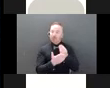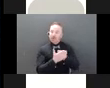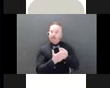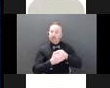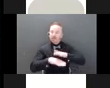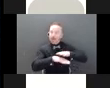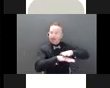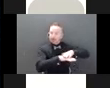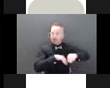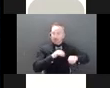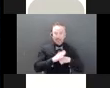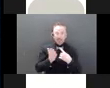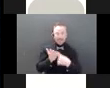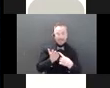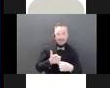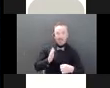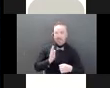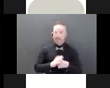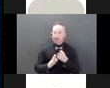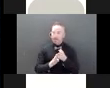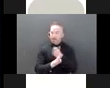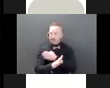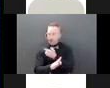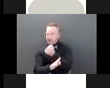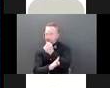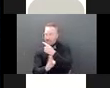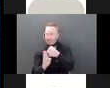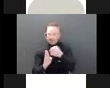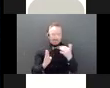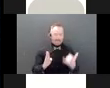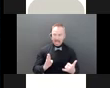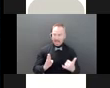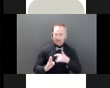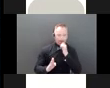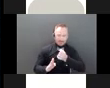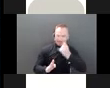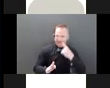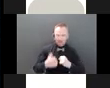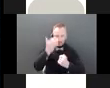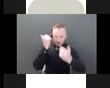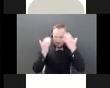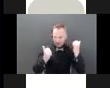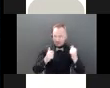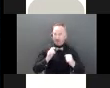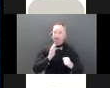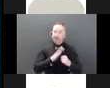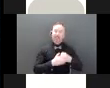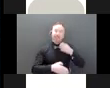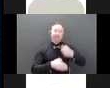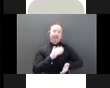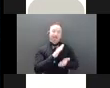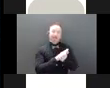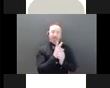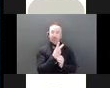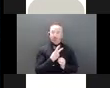diminished mental capacity or the potential financial exploitation of their clients. And the final amendments are composed of two key